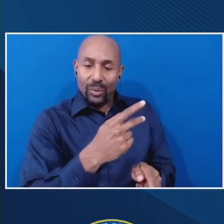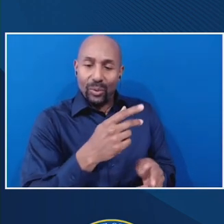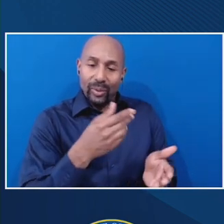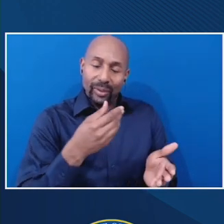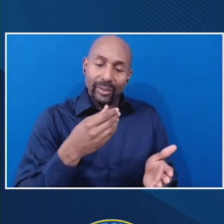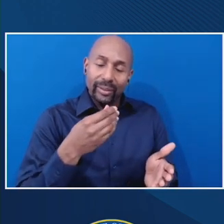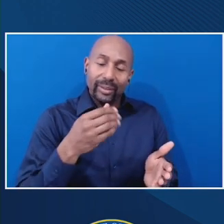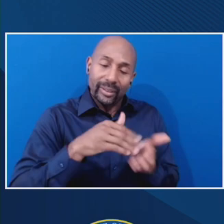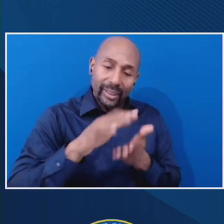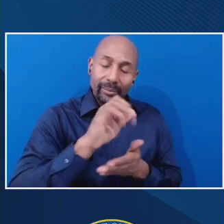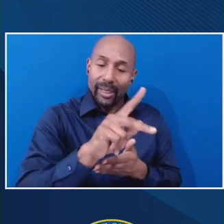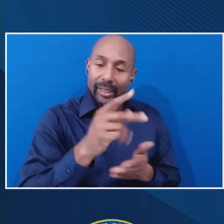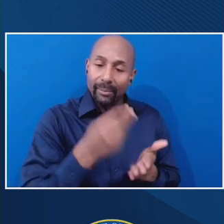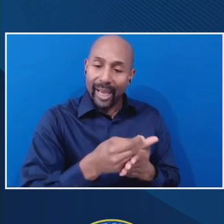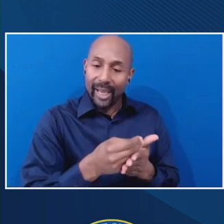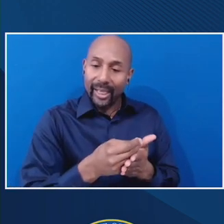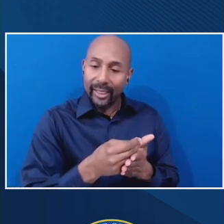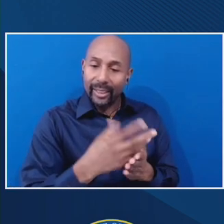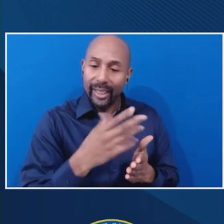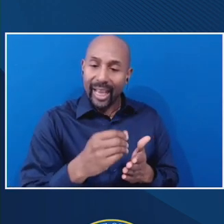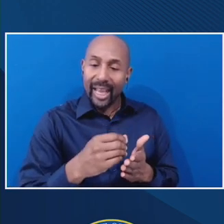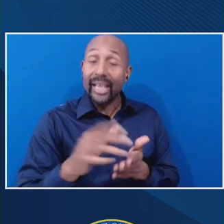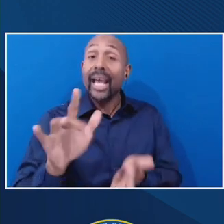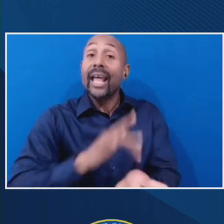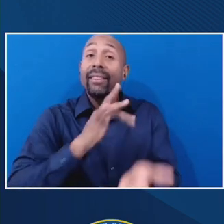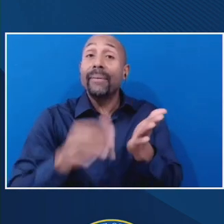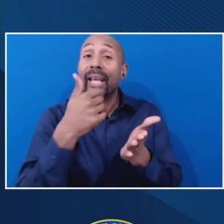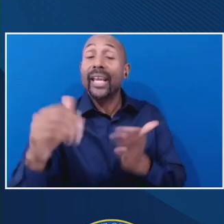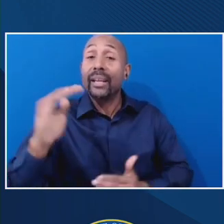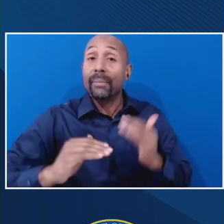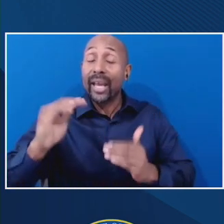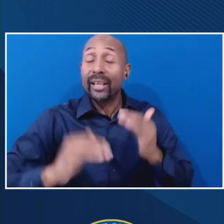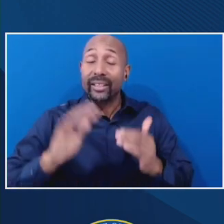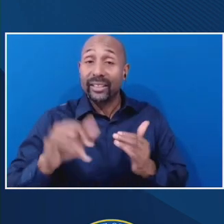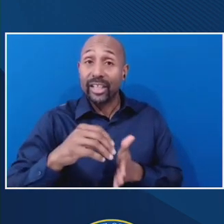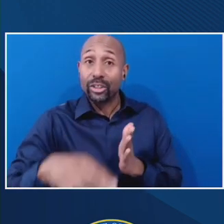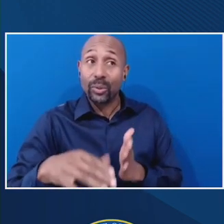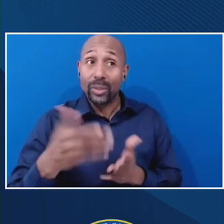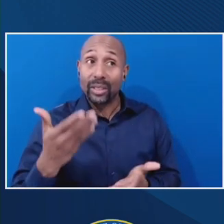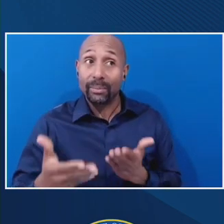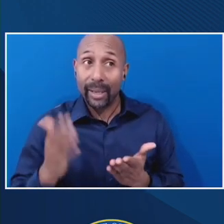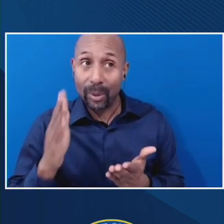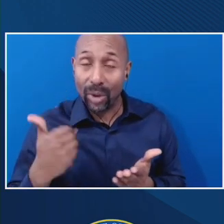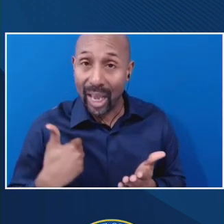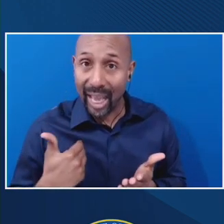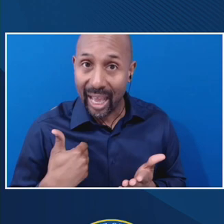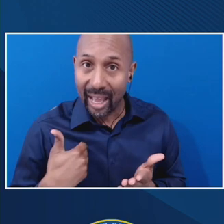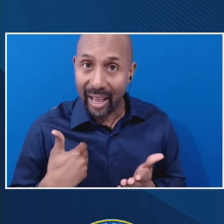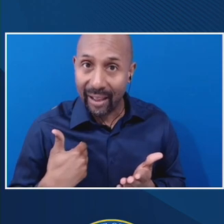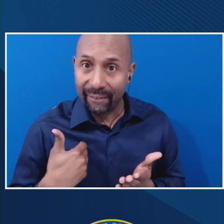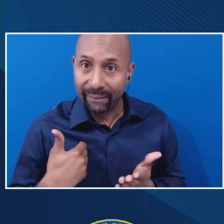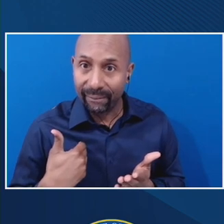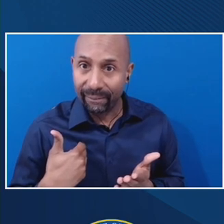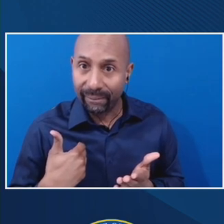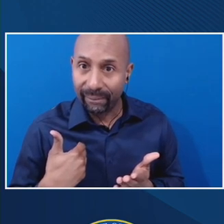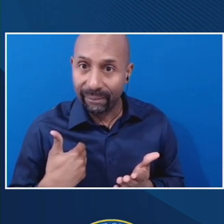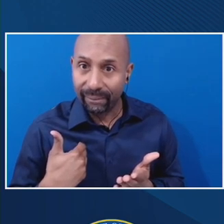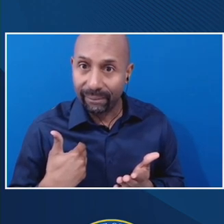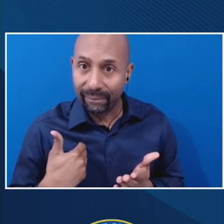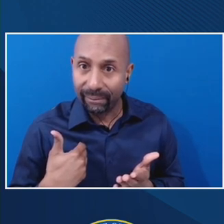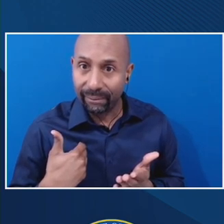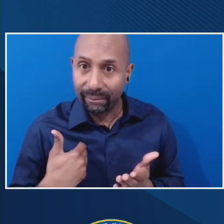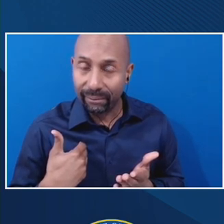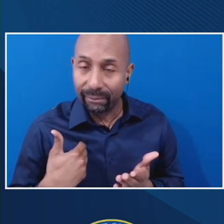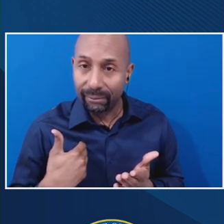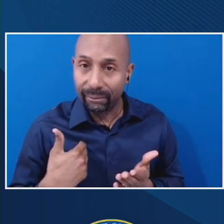balances, uh, that the student might otherwise face, um, even if that means that they, that